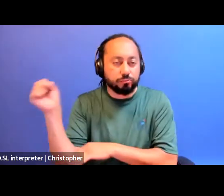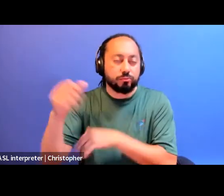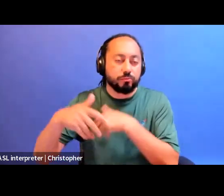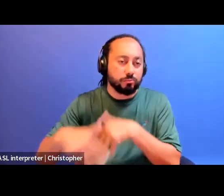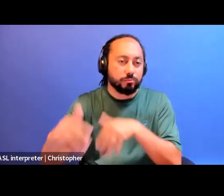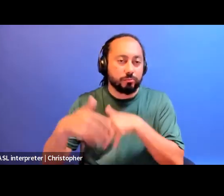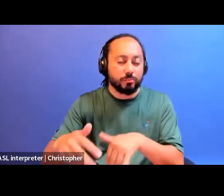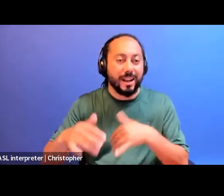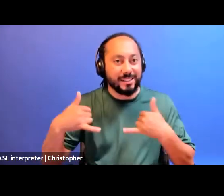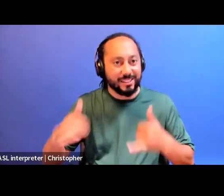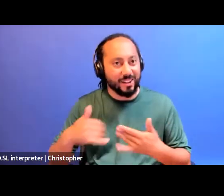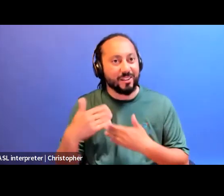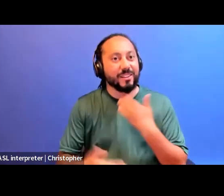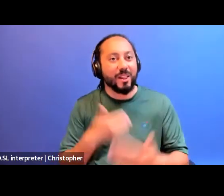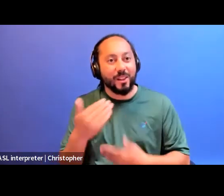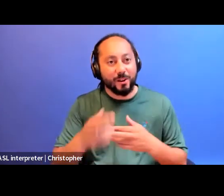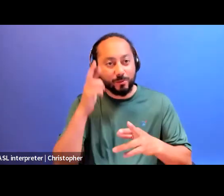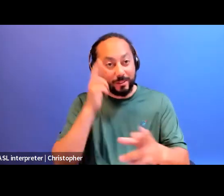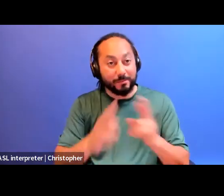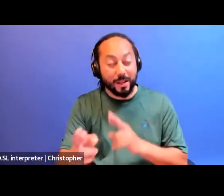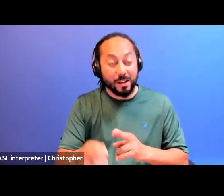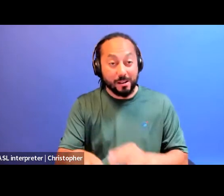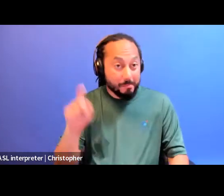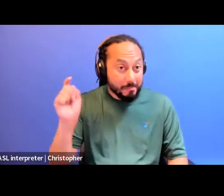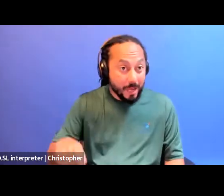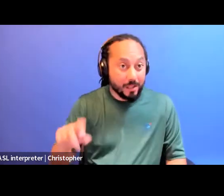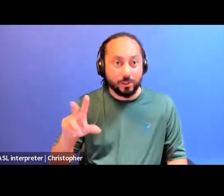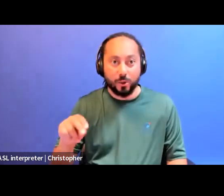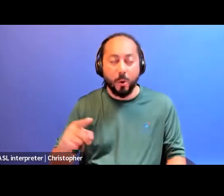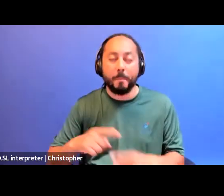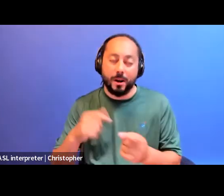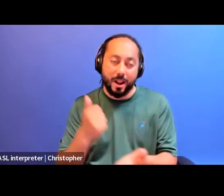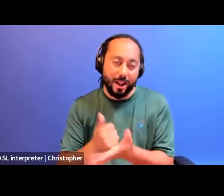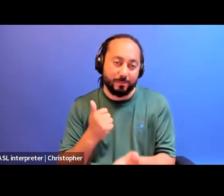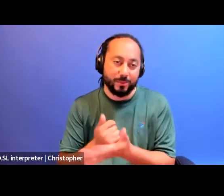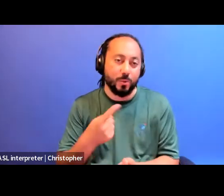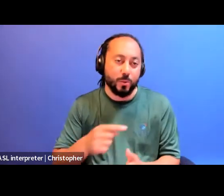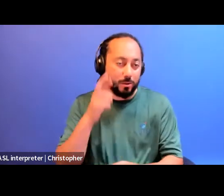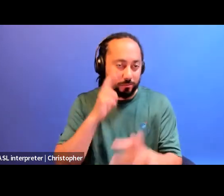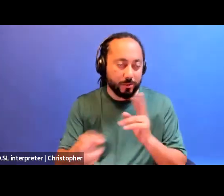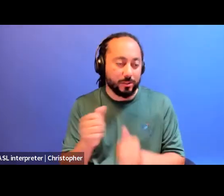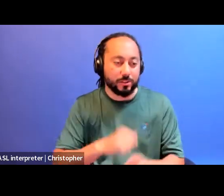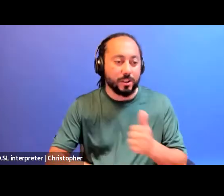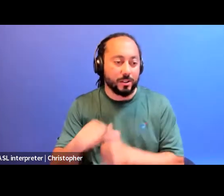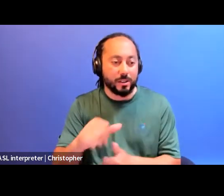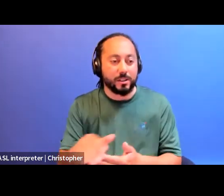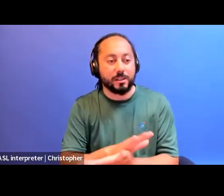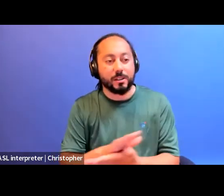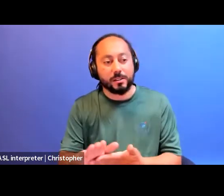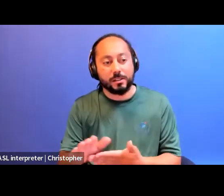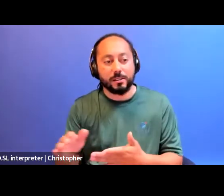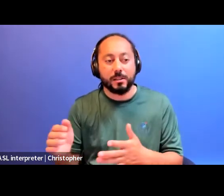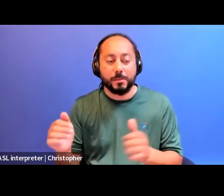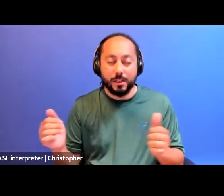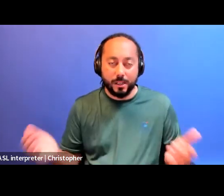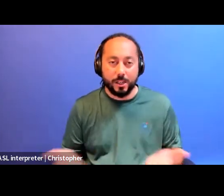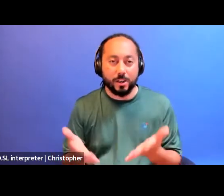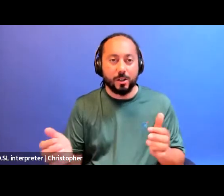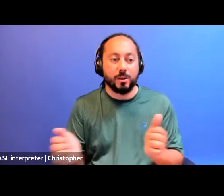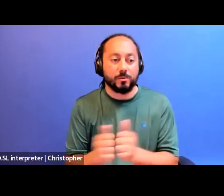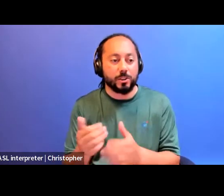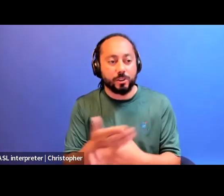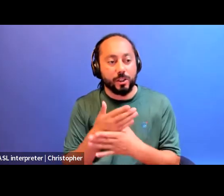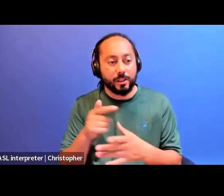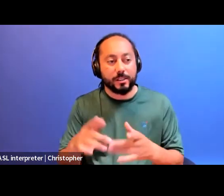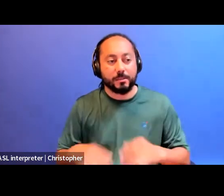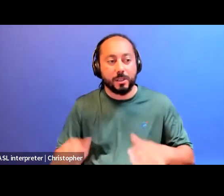another, which is not necessary in all movements, but it's very, very helpful. And it's really, really just nice to be here sharing this space with